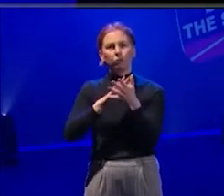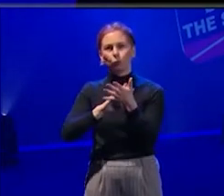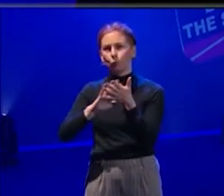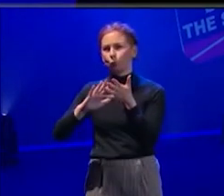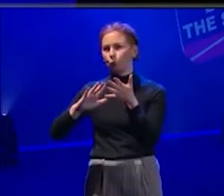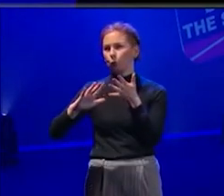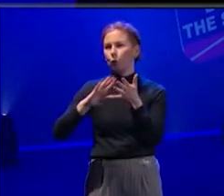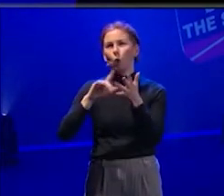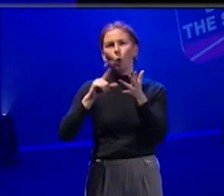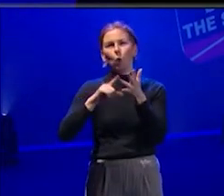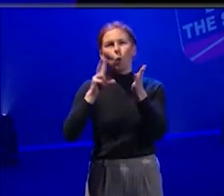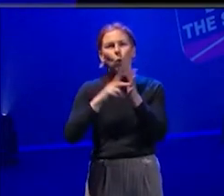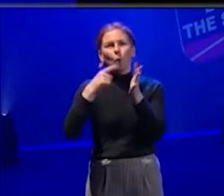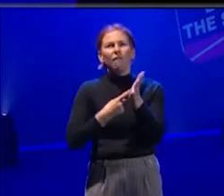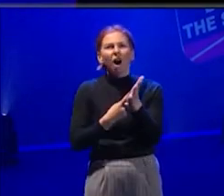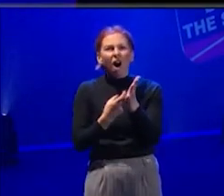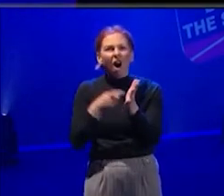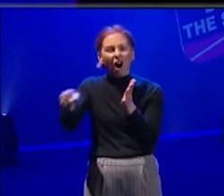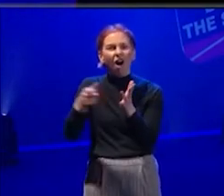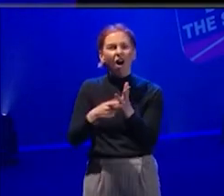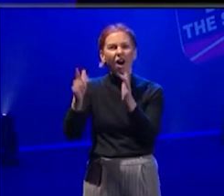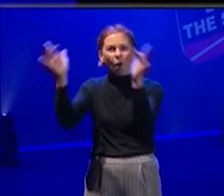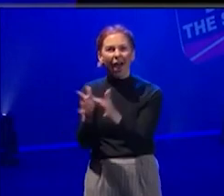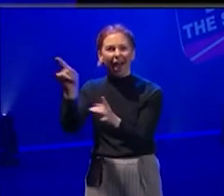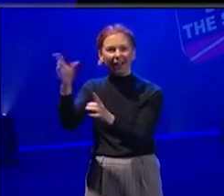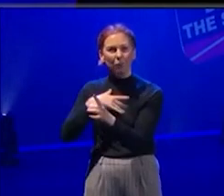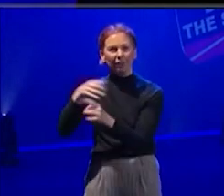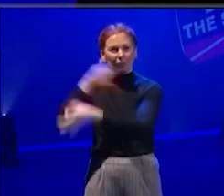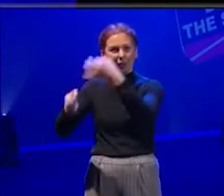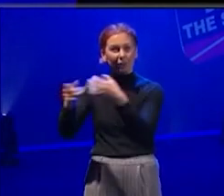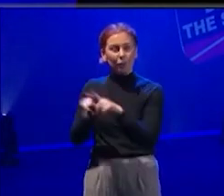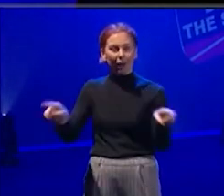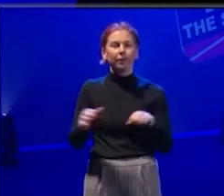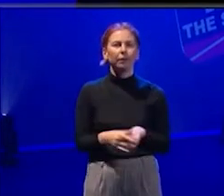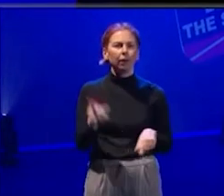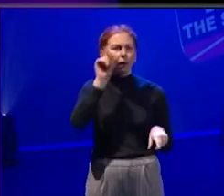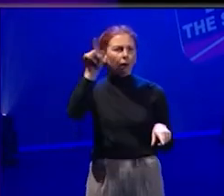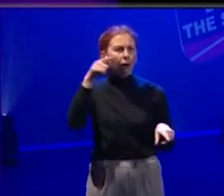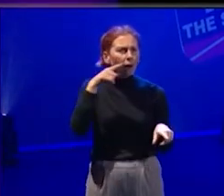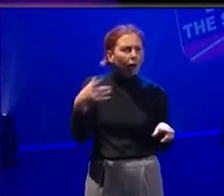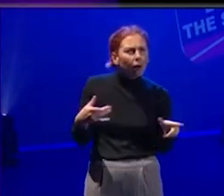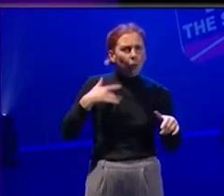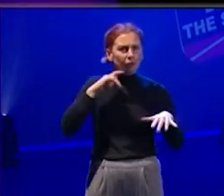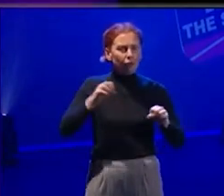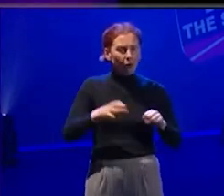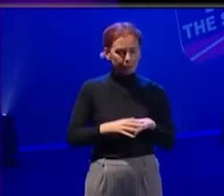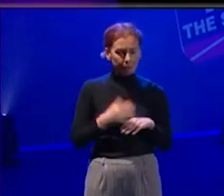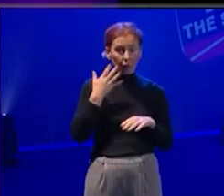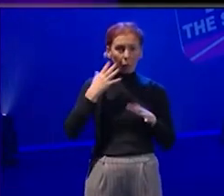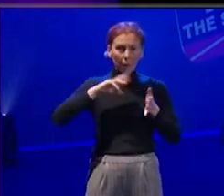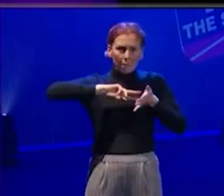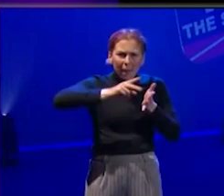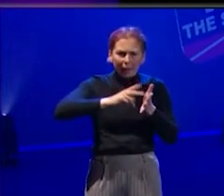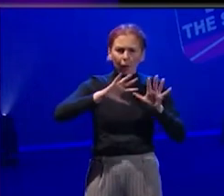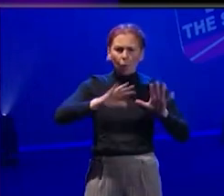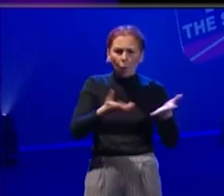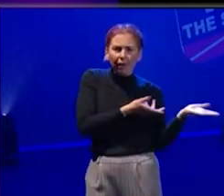over because we will be coming to you. Well, I guess I'll start us off. When planning and delivering an outreach programme or